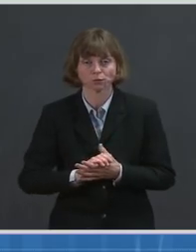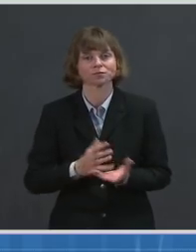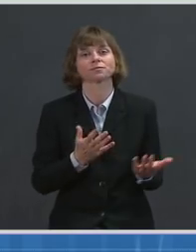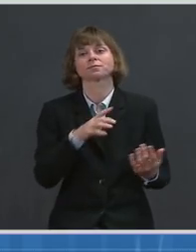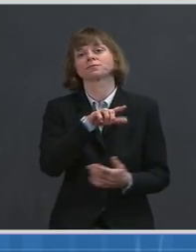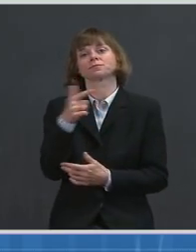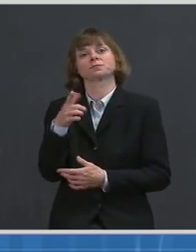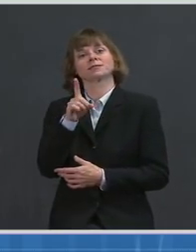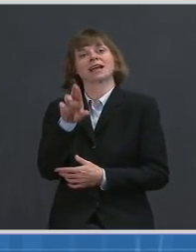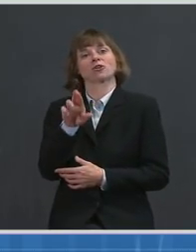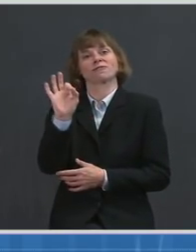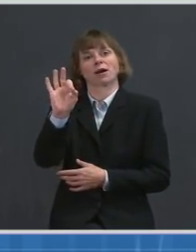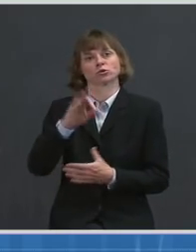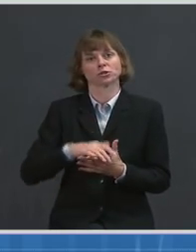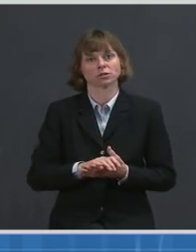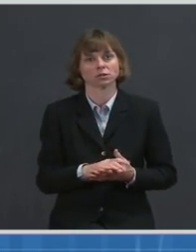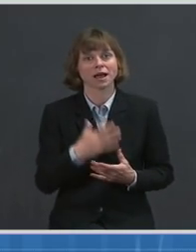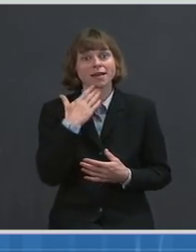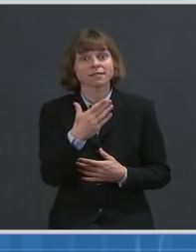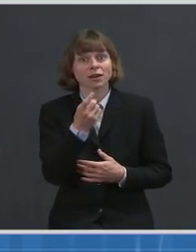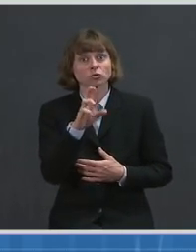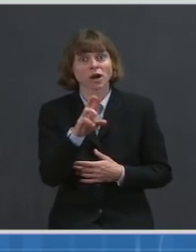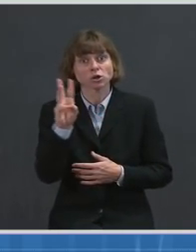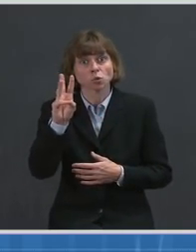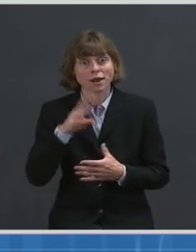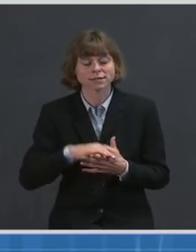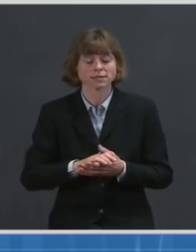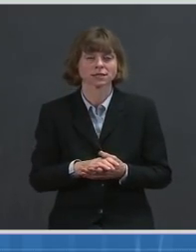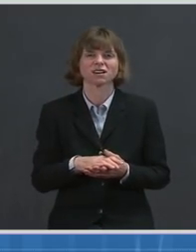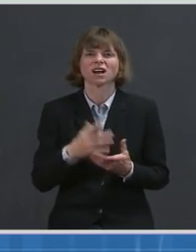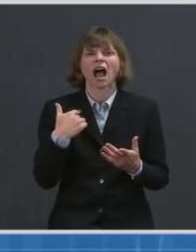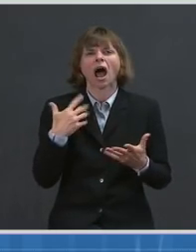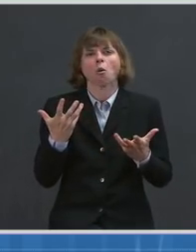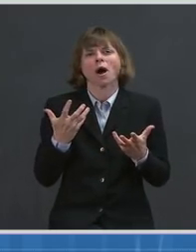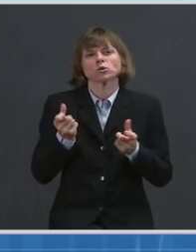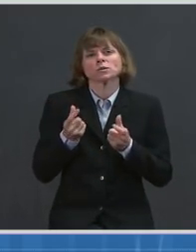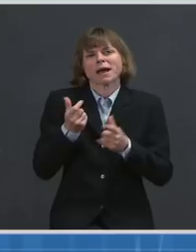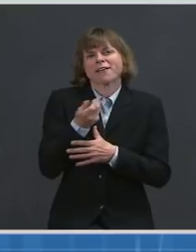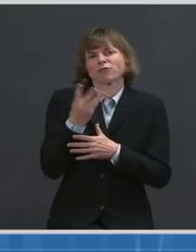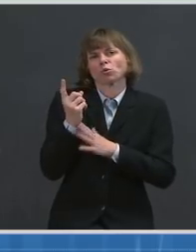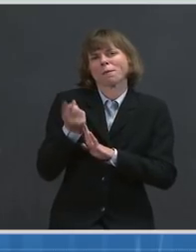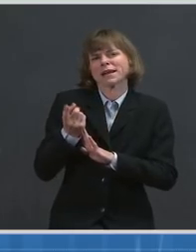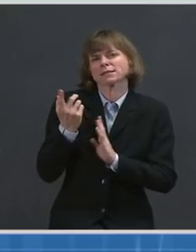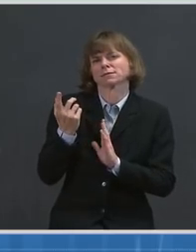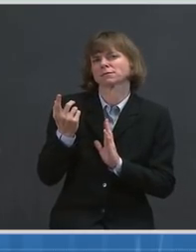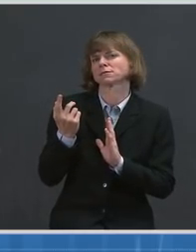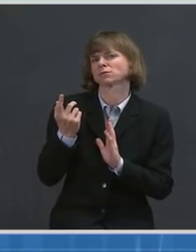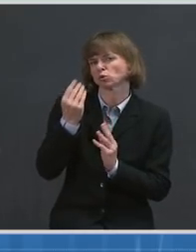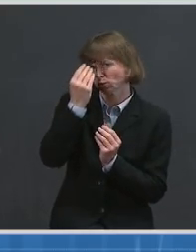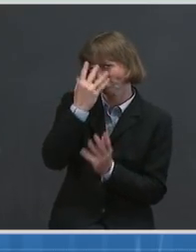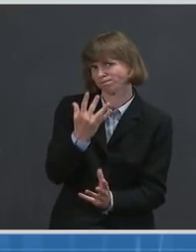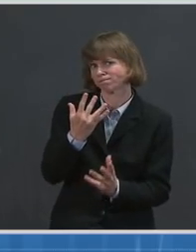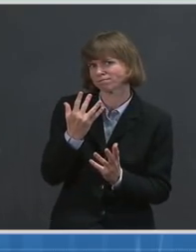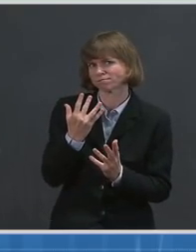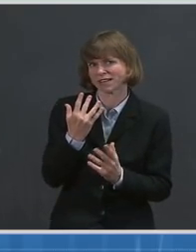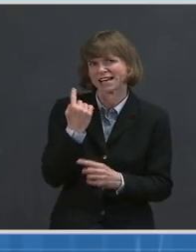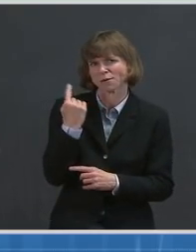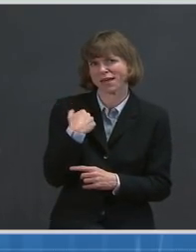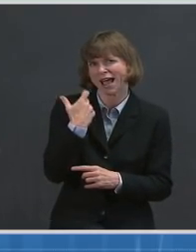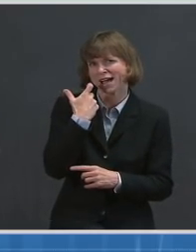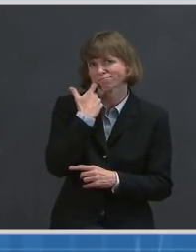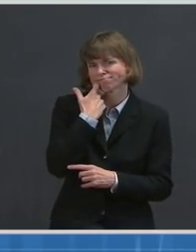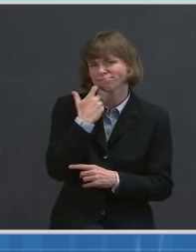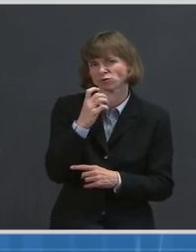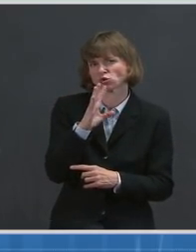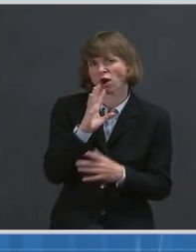Dr. Thank you very much, Dr. Walensky. I'd like to spend just a few minutes on updating you from something that I spoke about a